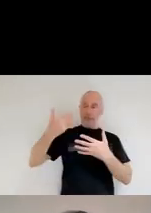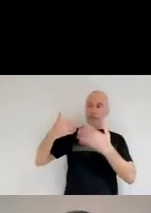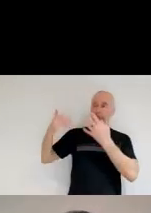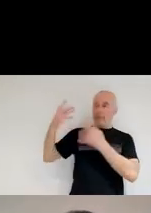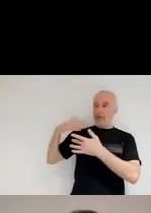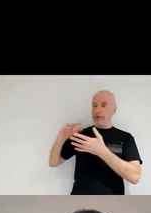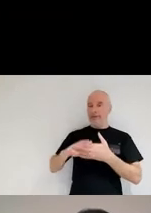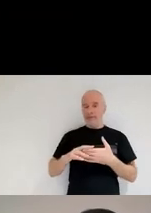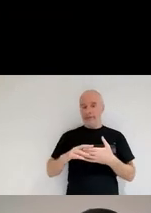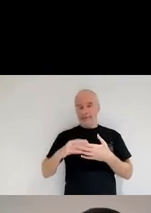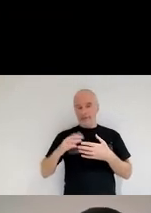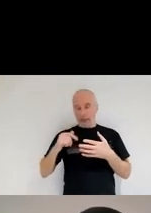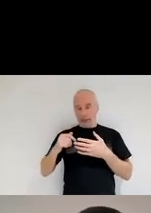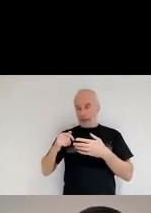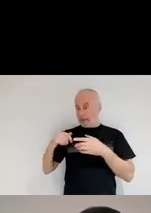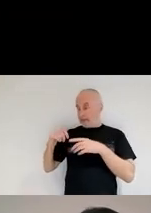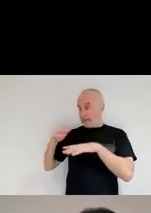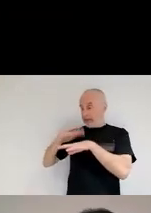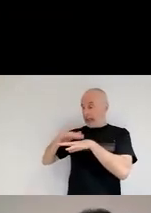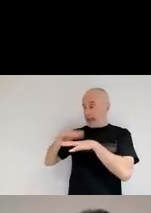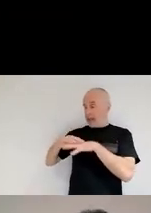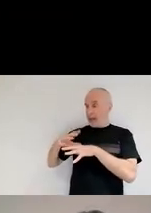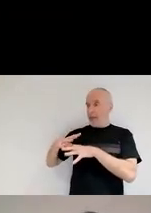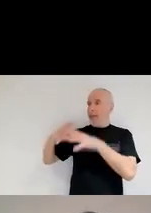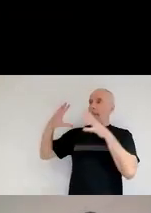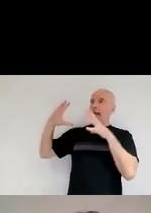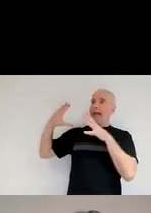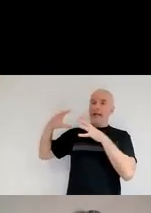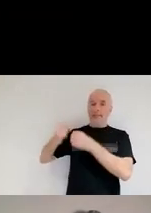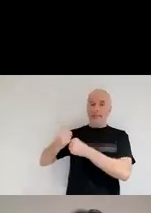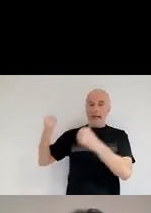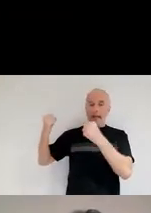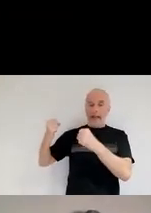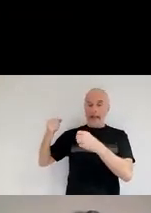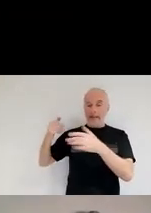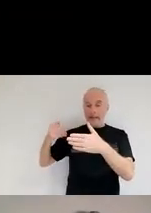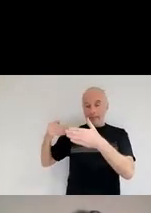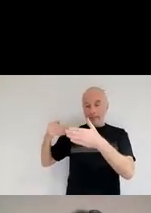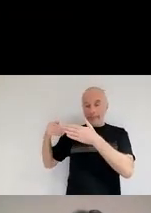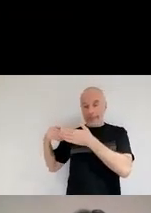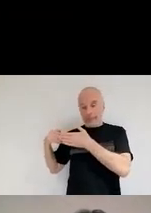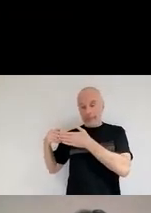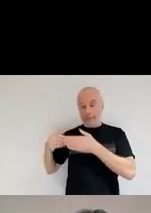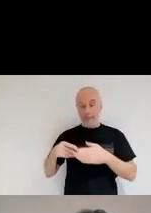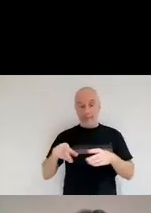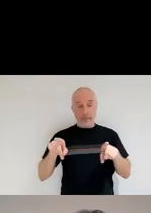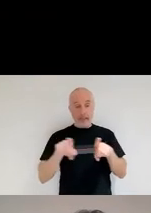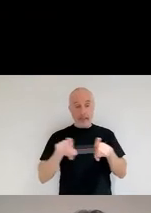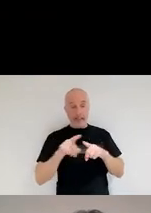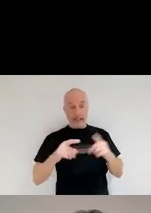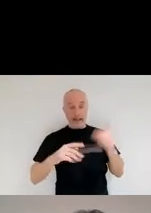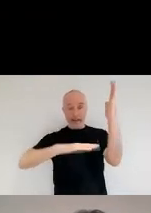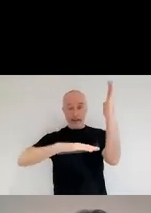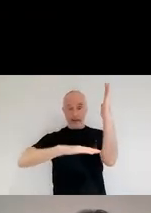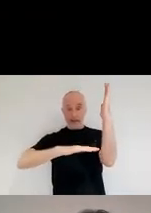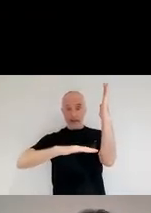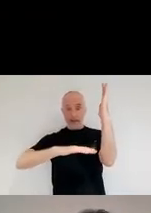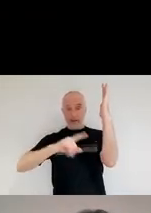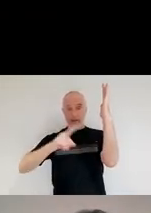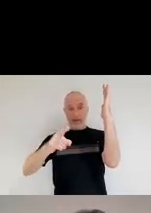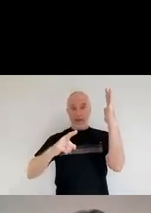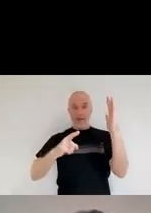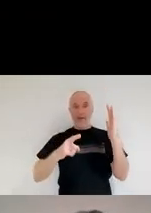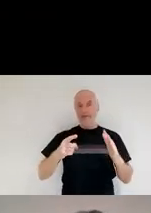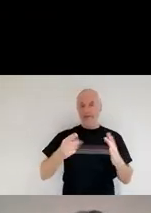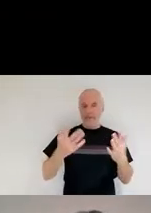Big Bang it was. Okay. And you can see that this kind of has the same correspondence here with the age of the universe. So